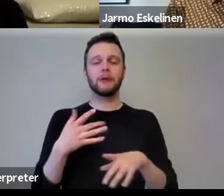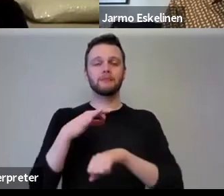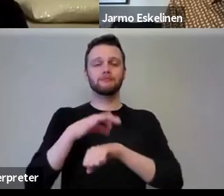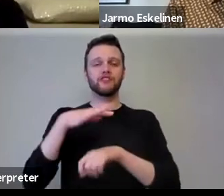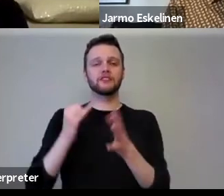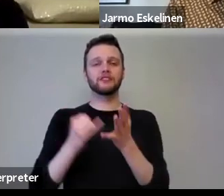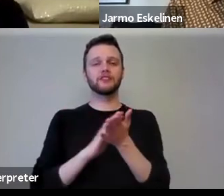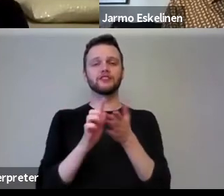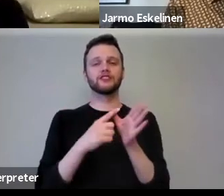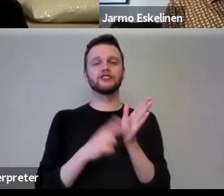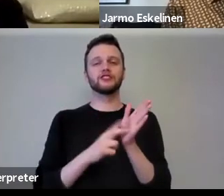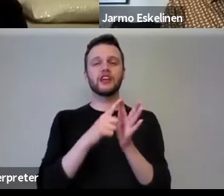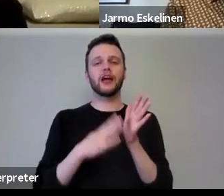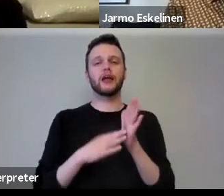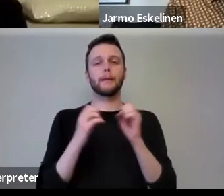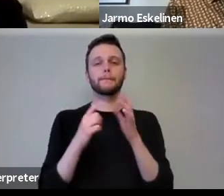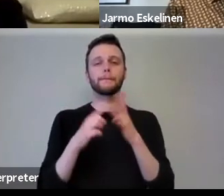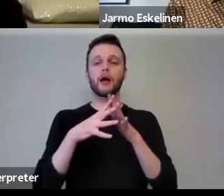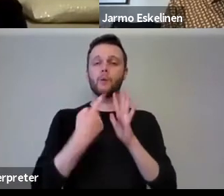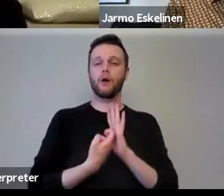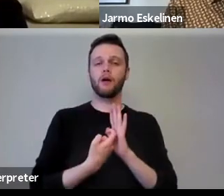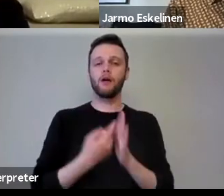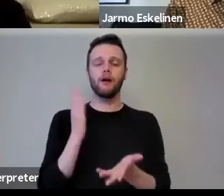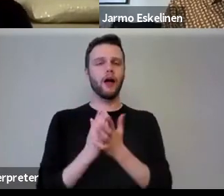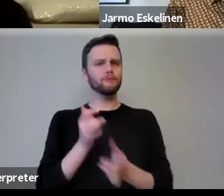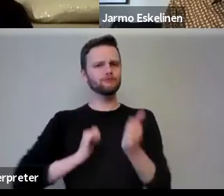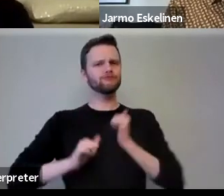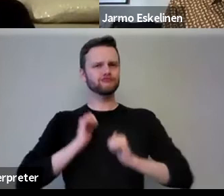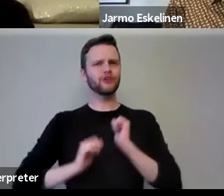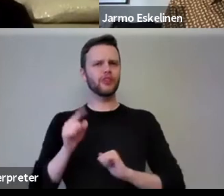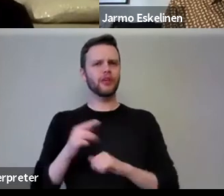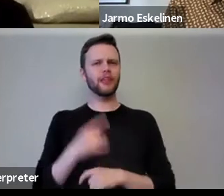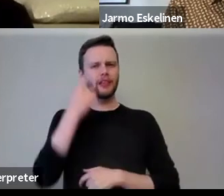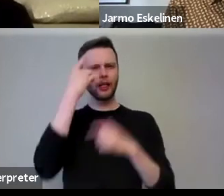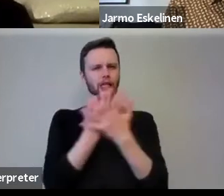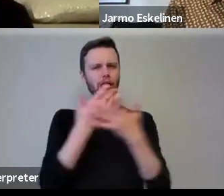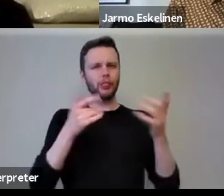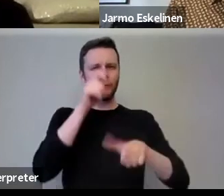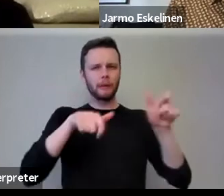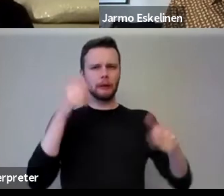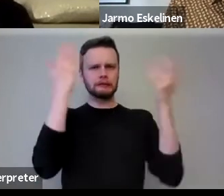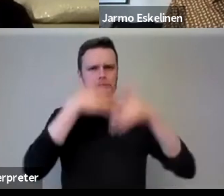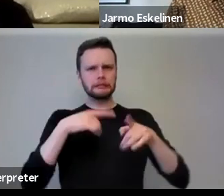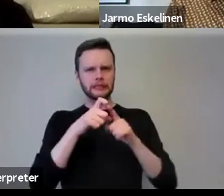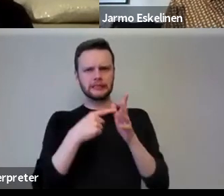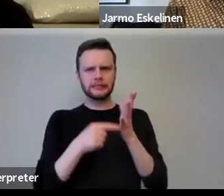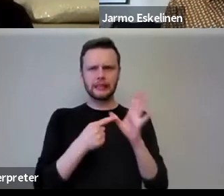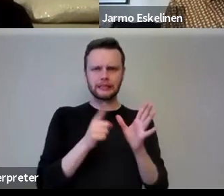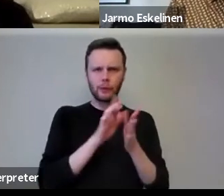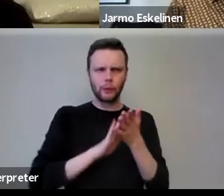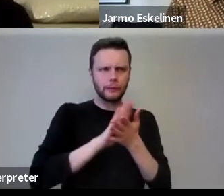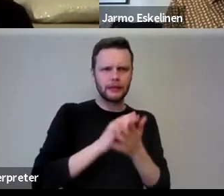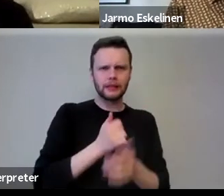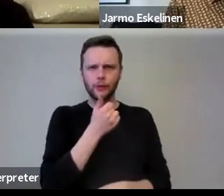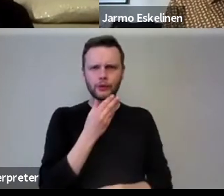um, which I feel very proud of actually. I, I think many people worry about data and as you say, uh, what it's being used for,